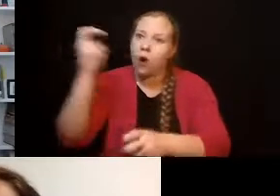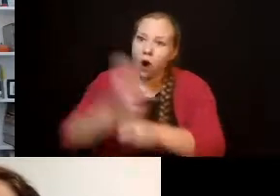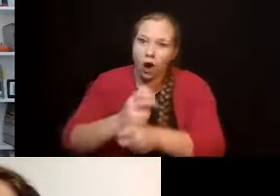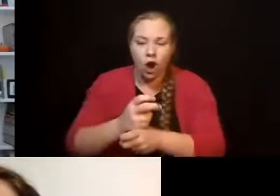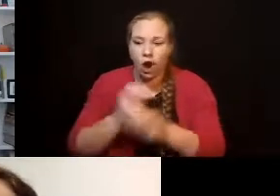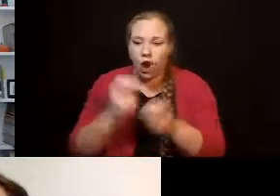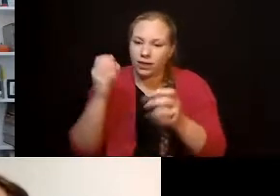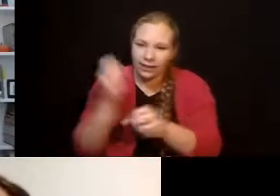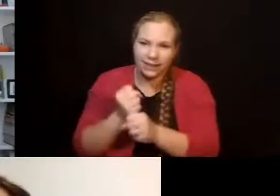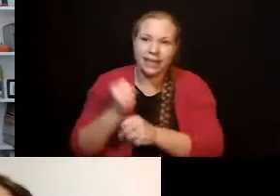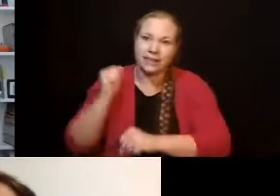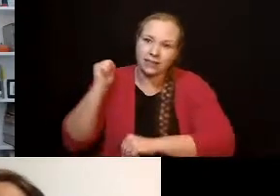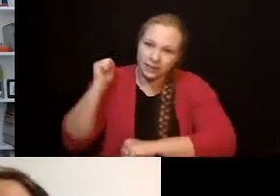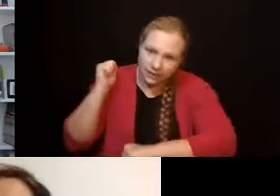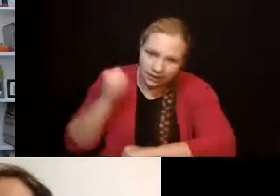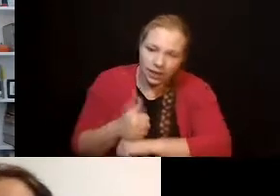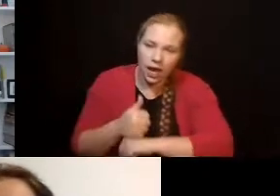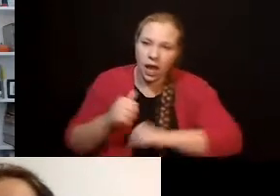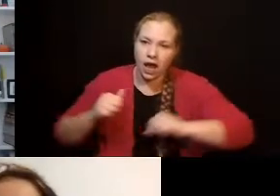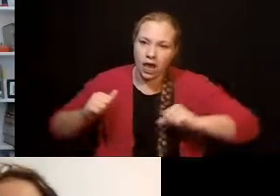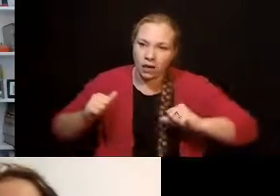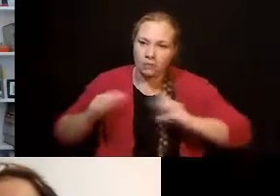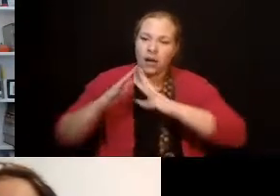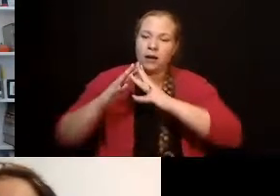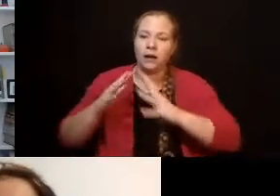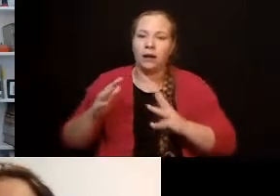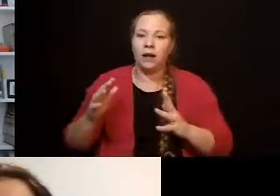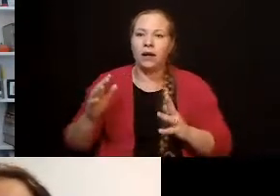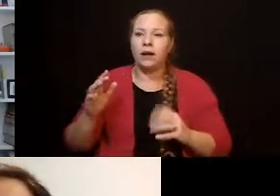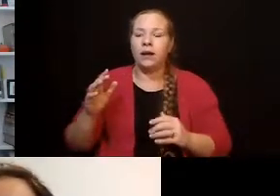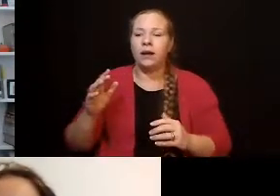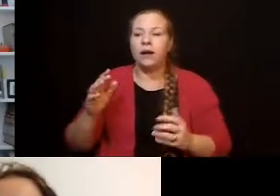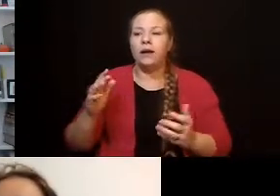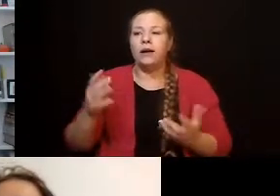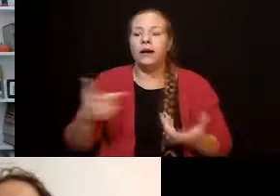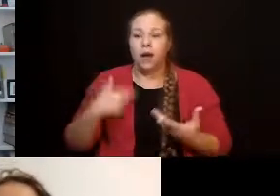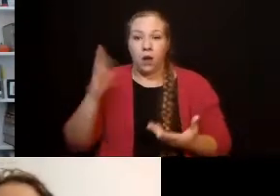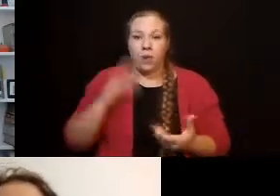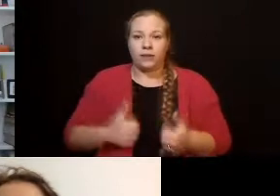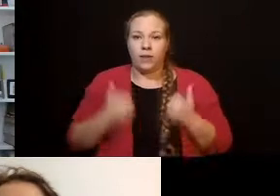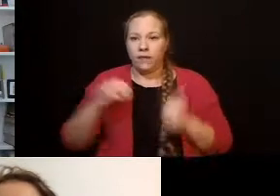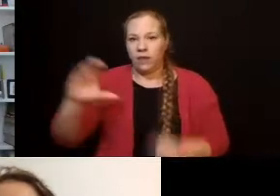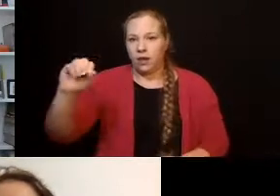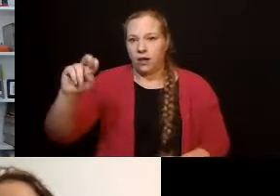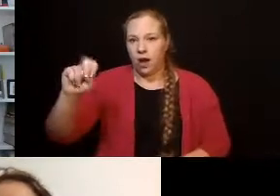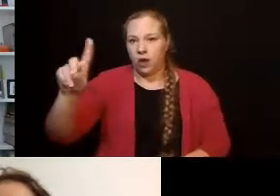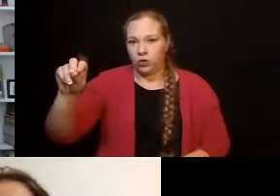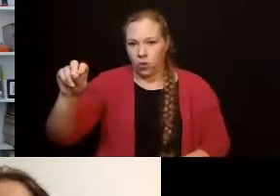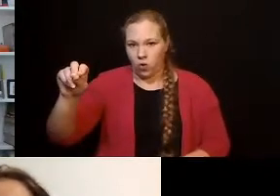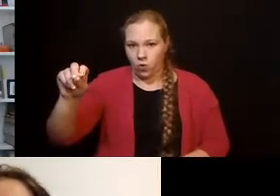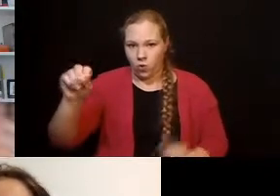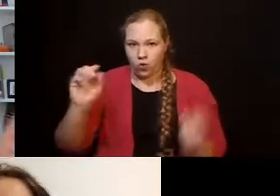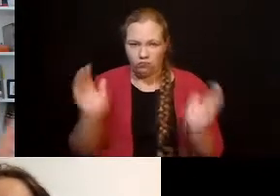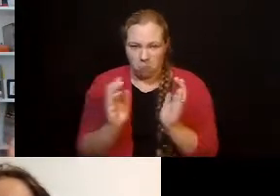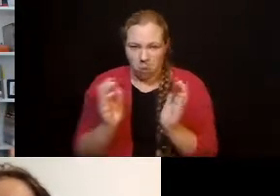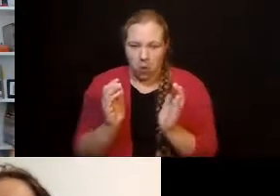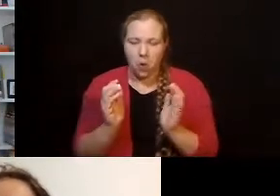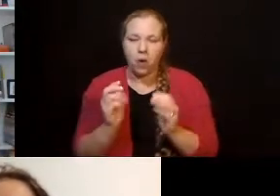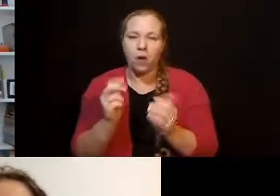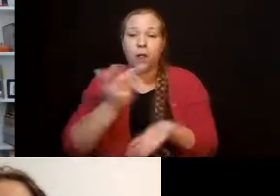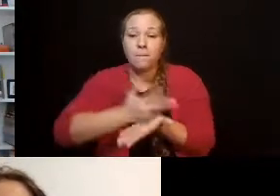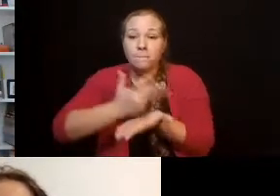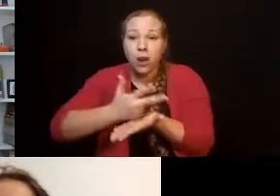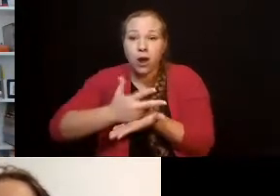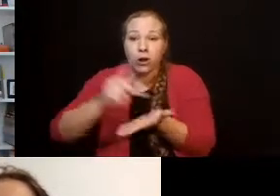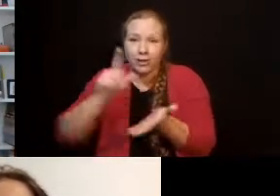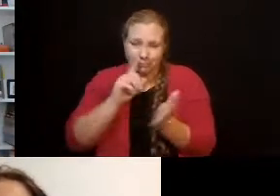what are we going to do now? And at that time, I was living in a little condo with a little circular parking lot. And so I